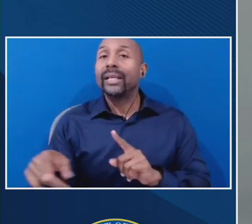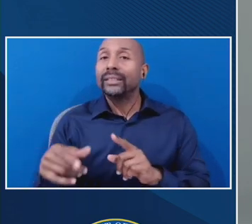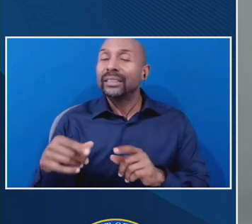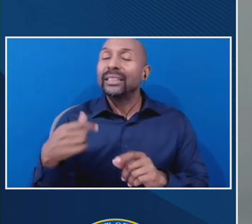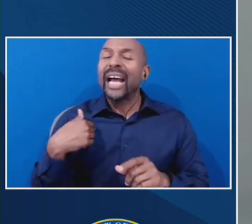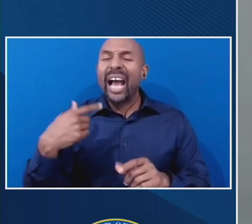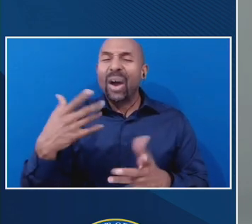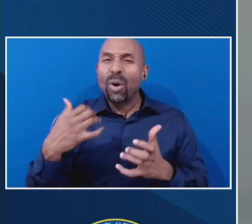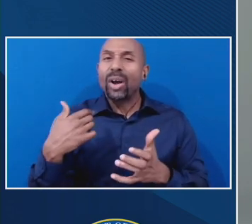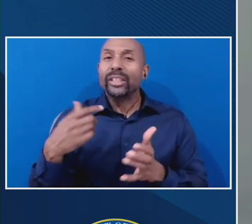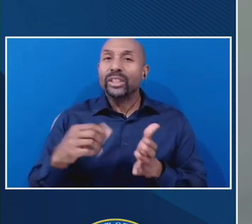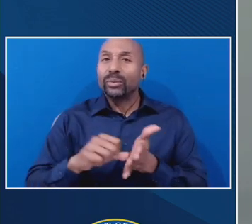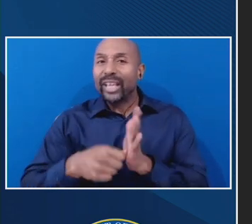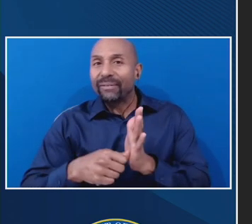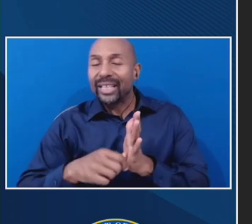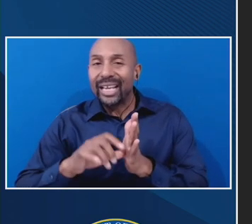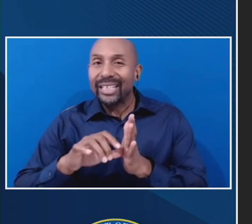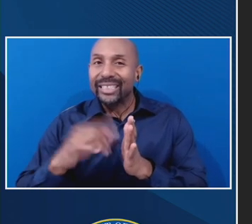in these discussions.